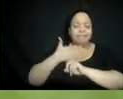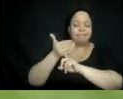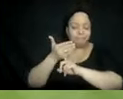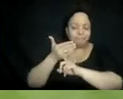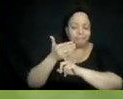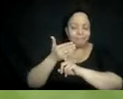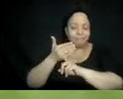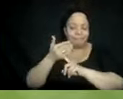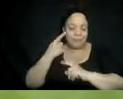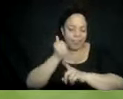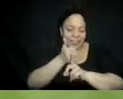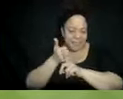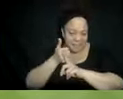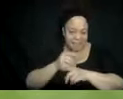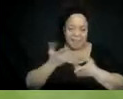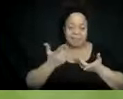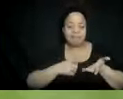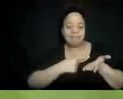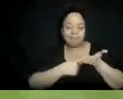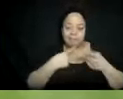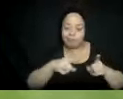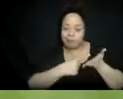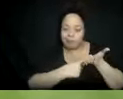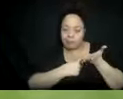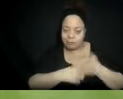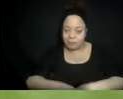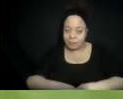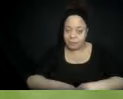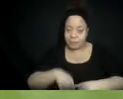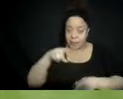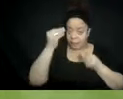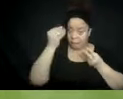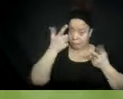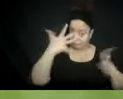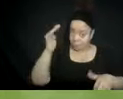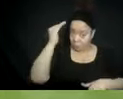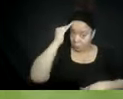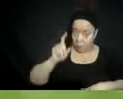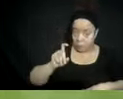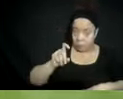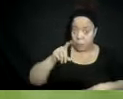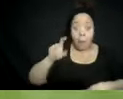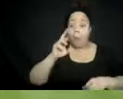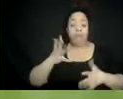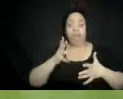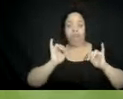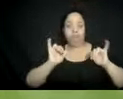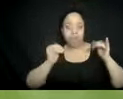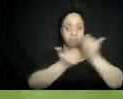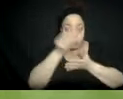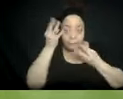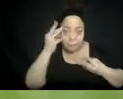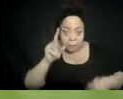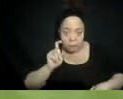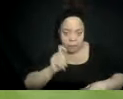knew? Is it new information for you? What are some historical moments that you know of that you could add to the timeline? So